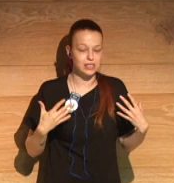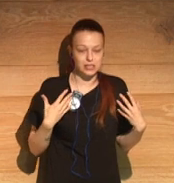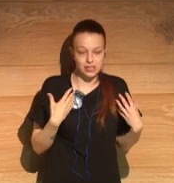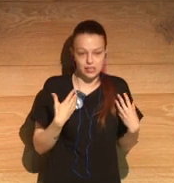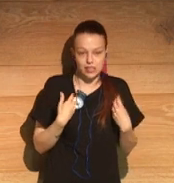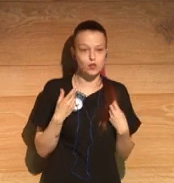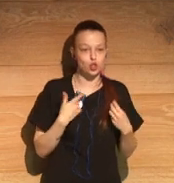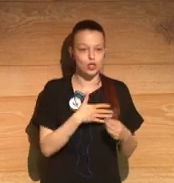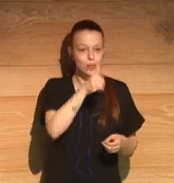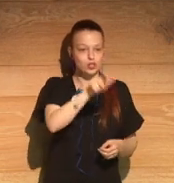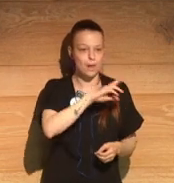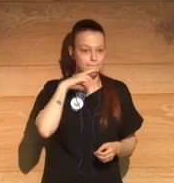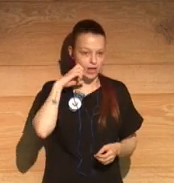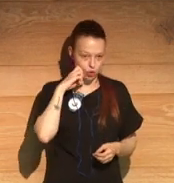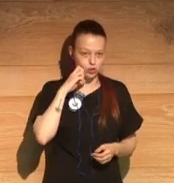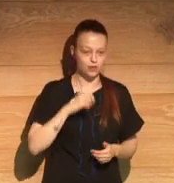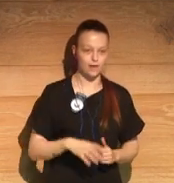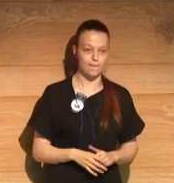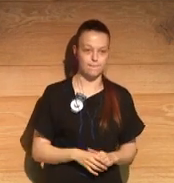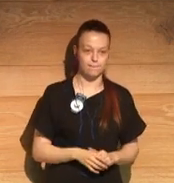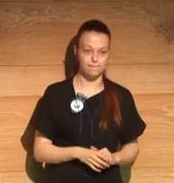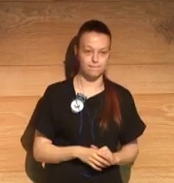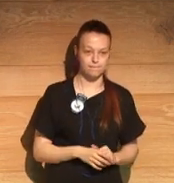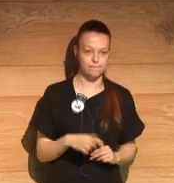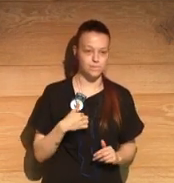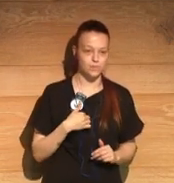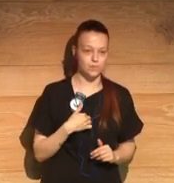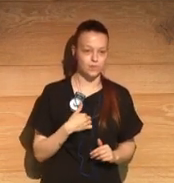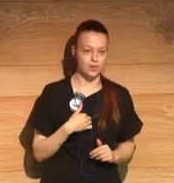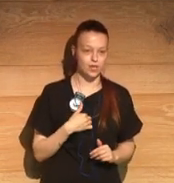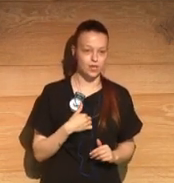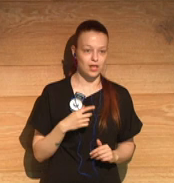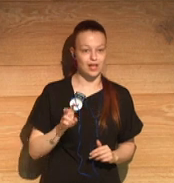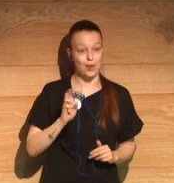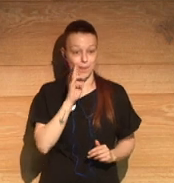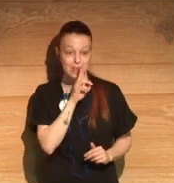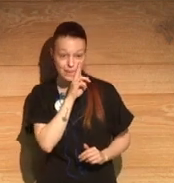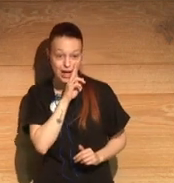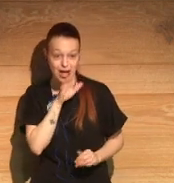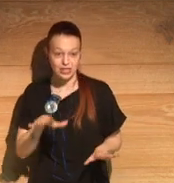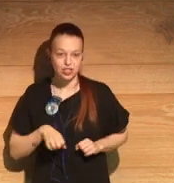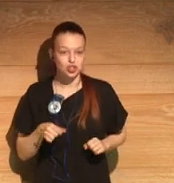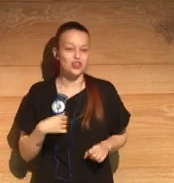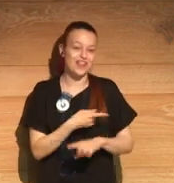I'm completely different than Maud in that sense. And anybody who wants to buy a book, I say thank you.